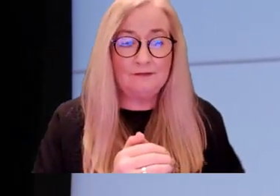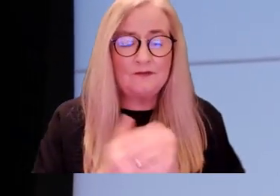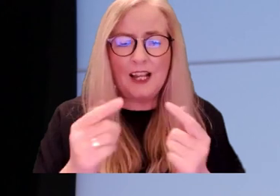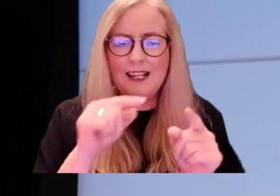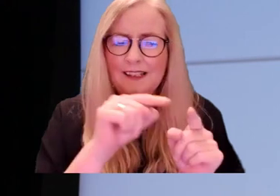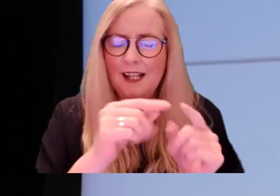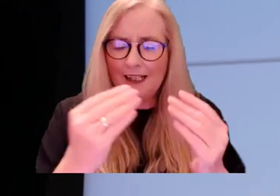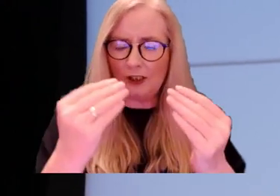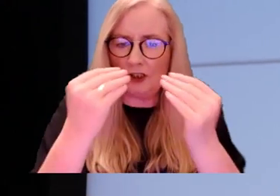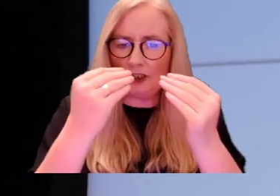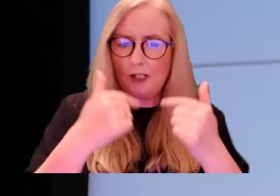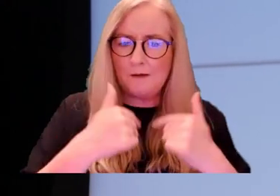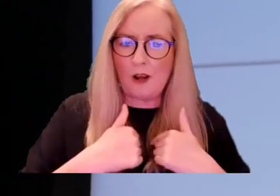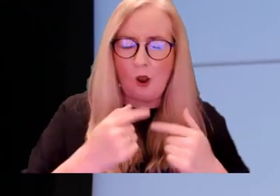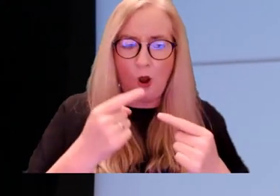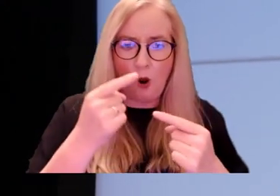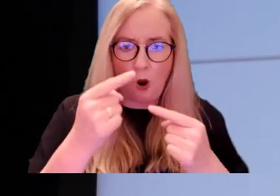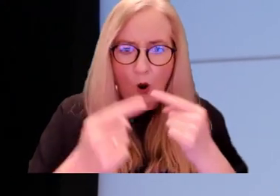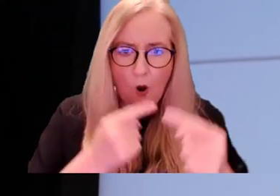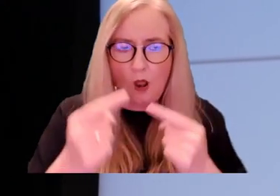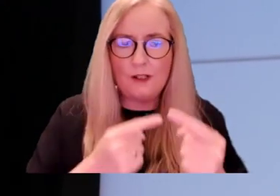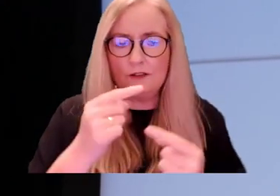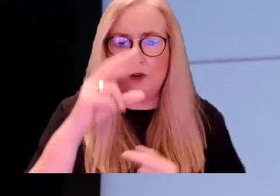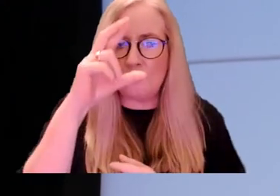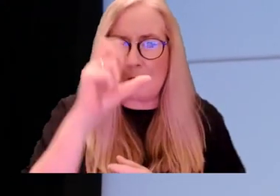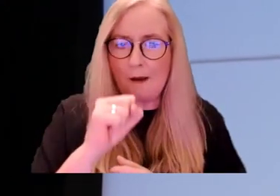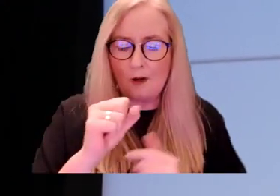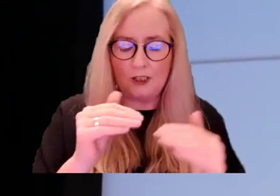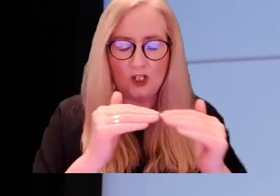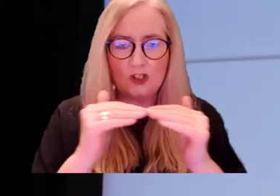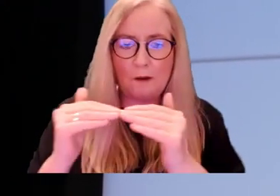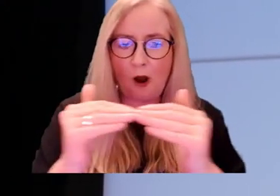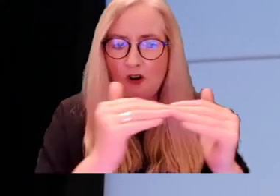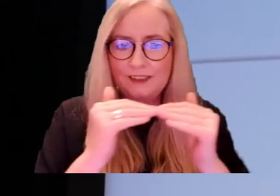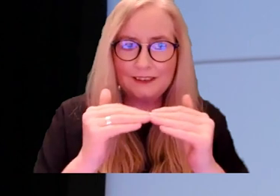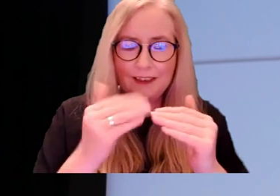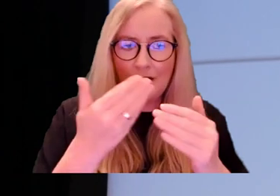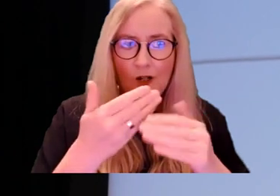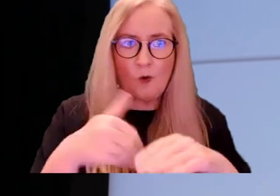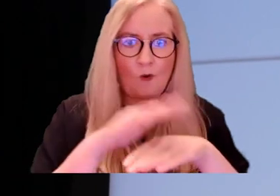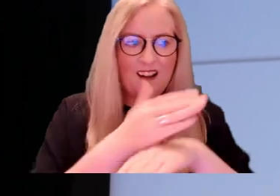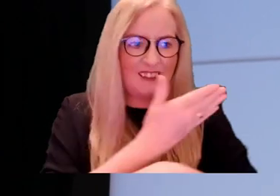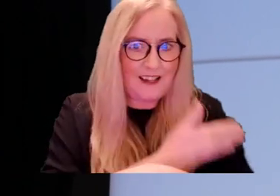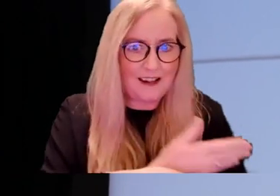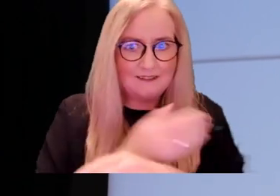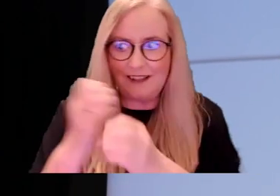and it taught me to always remember where democracy begins and ends.